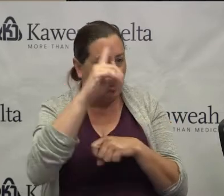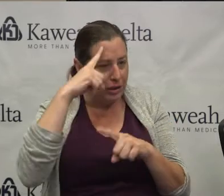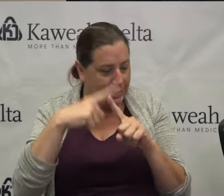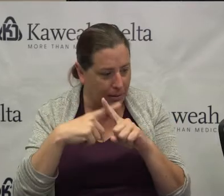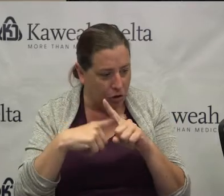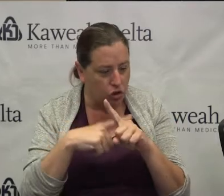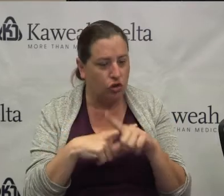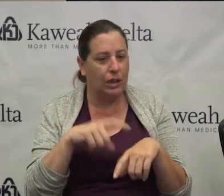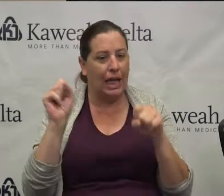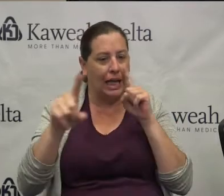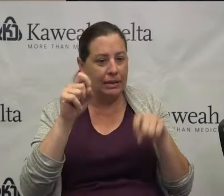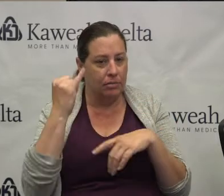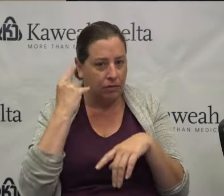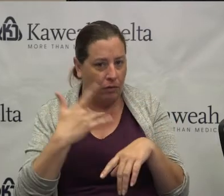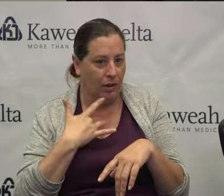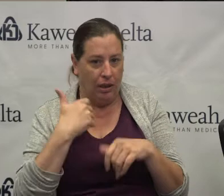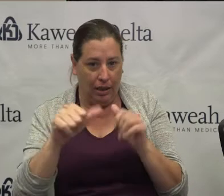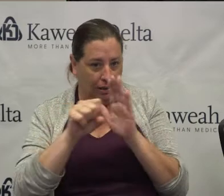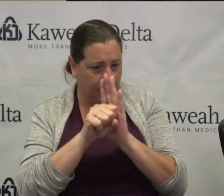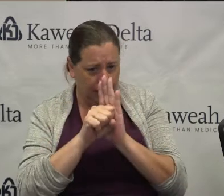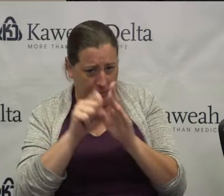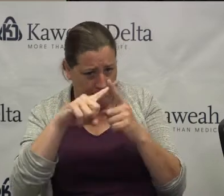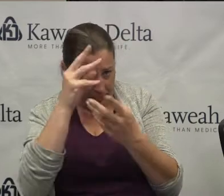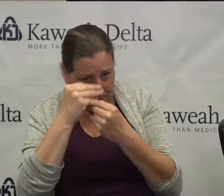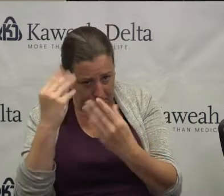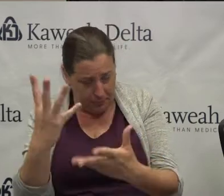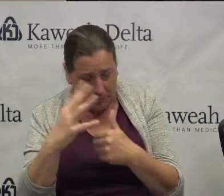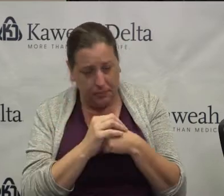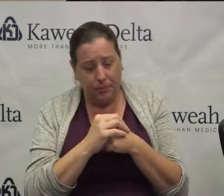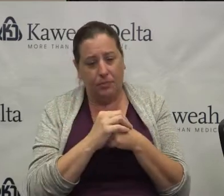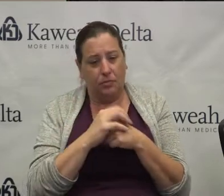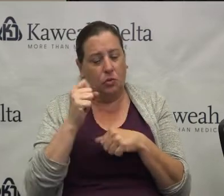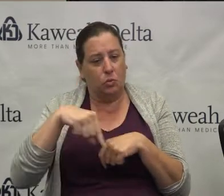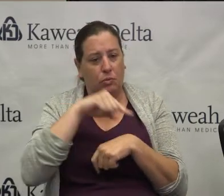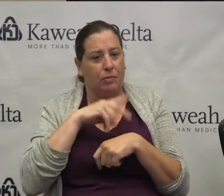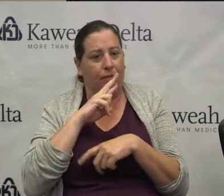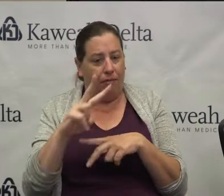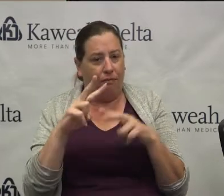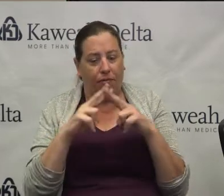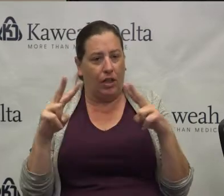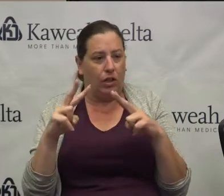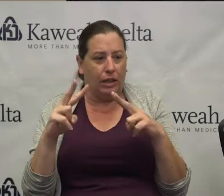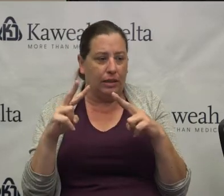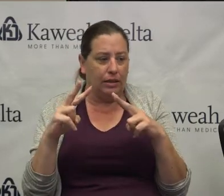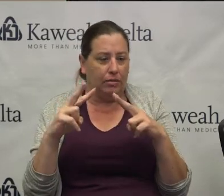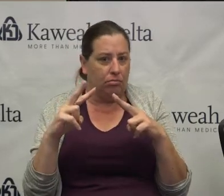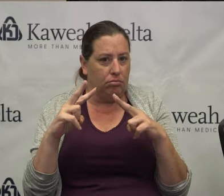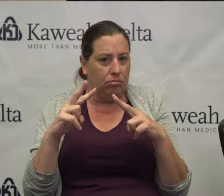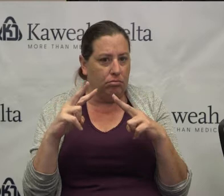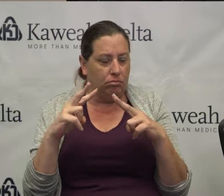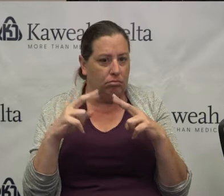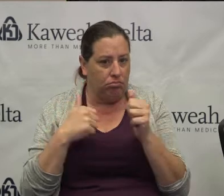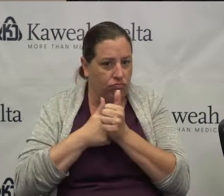symptoms to report that so that, you know, our staff are very vigilant in that as well. How do you feel the staff are holding up?